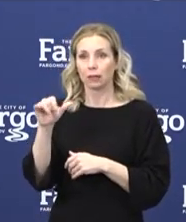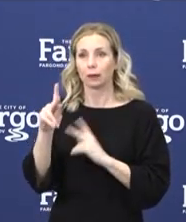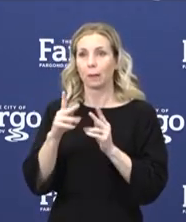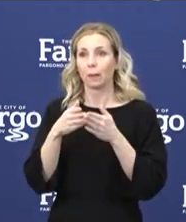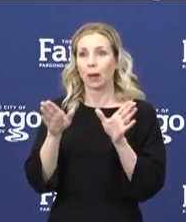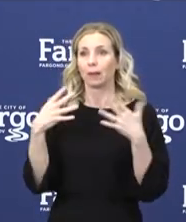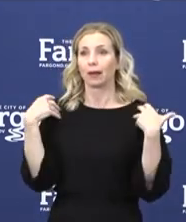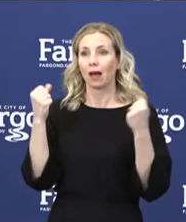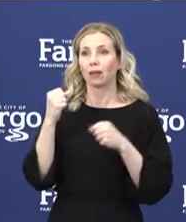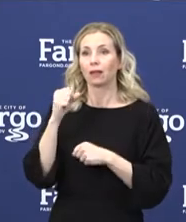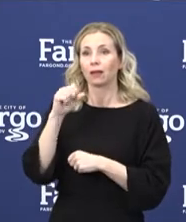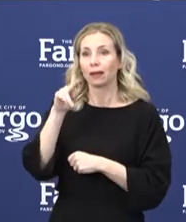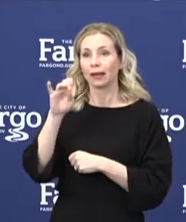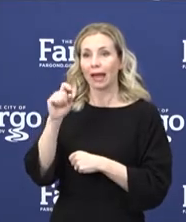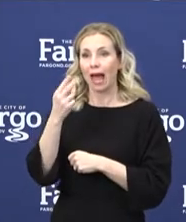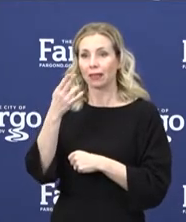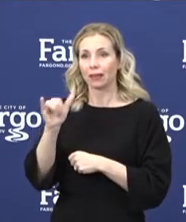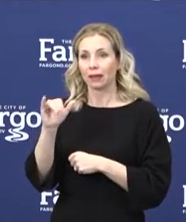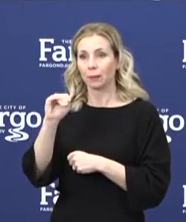Kathy?